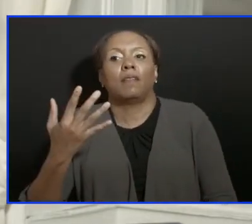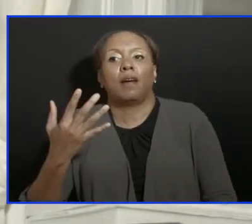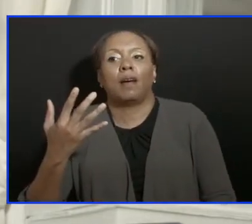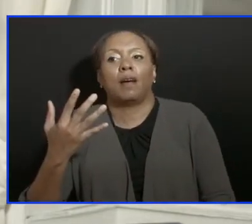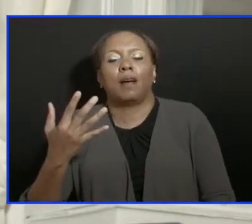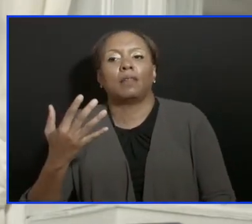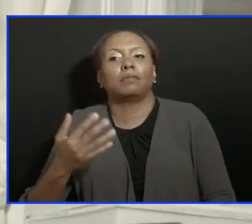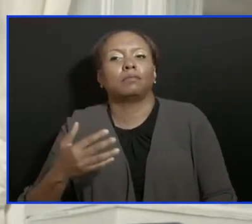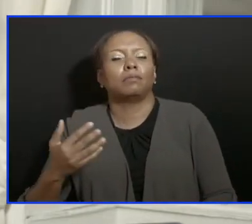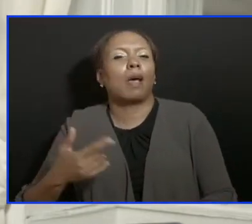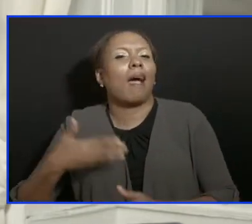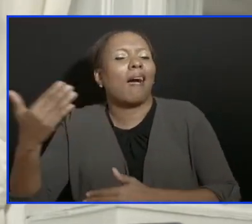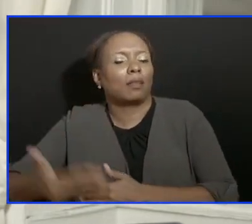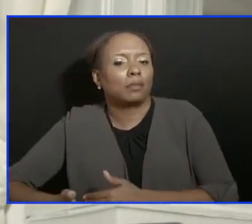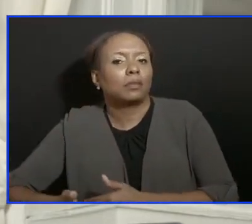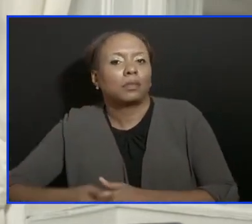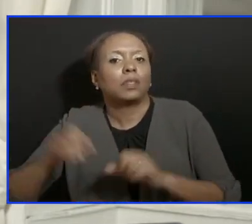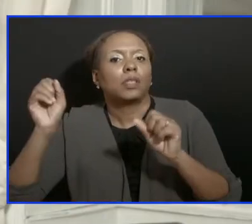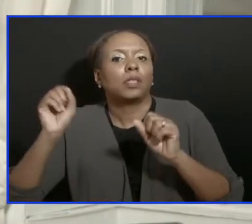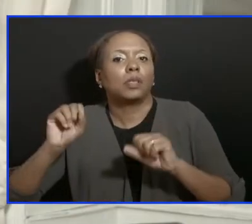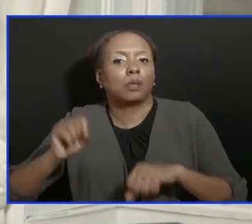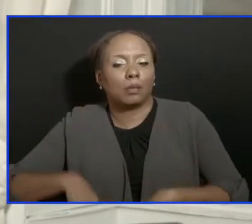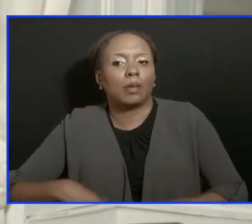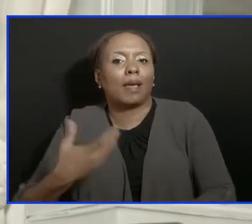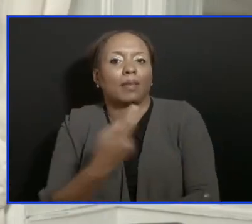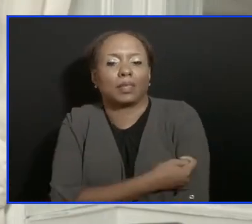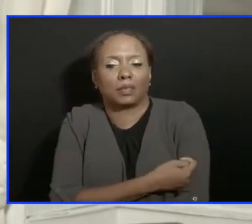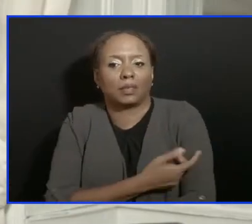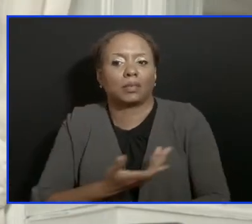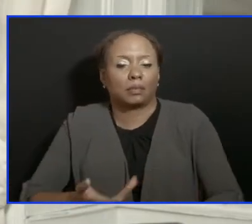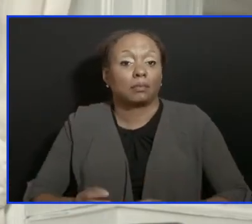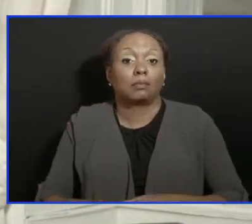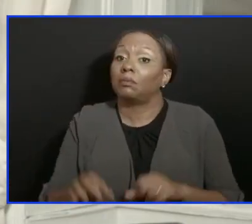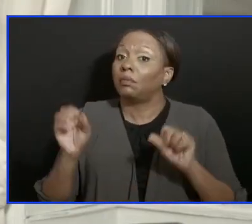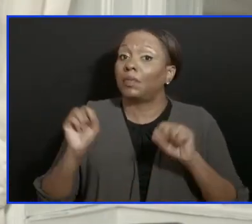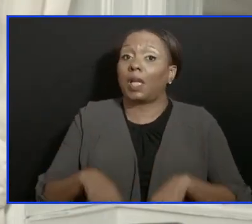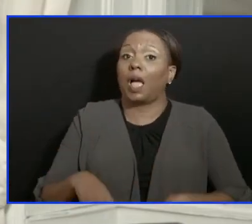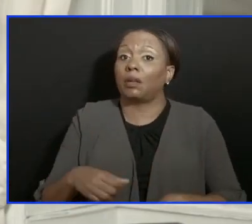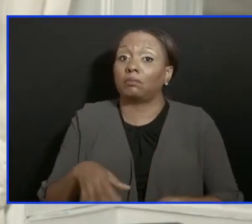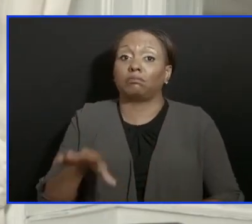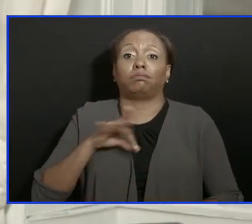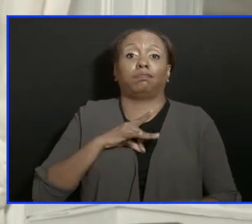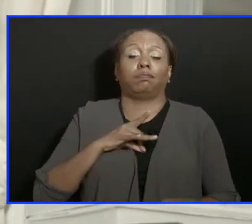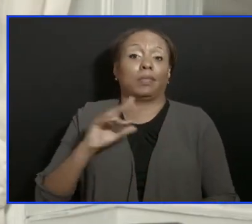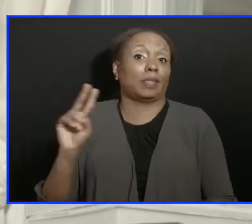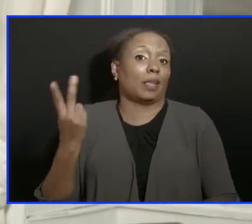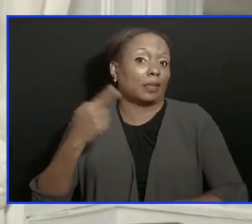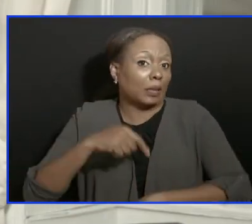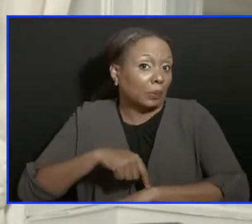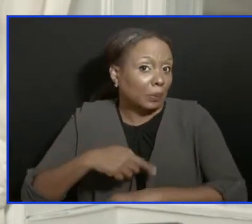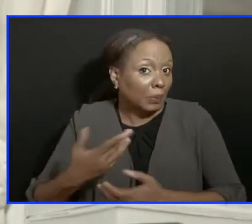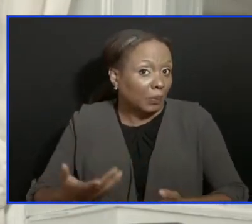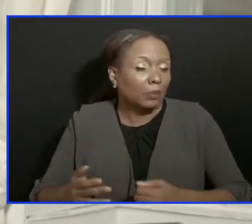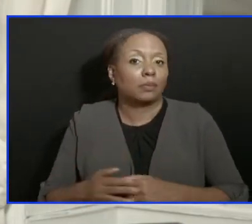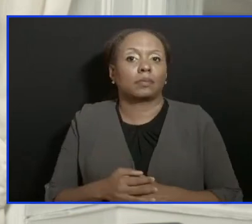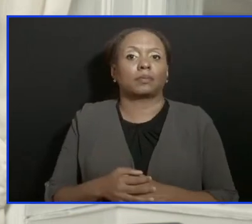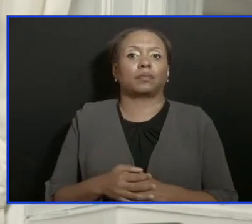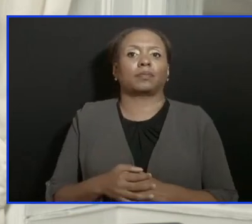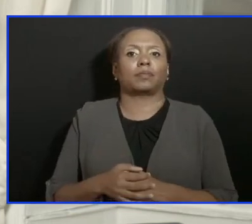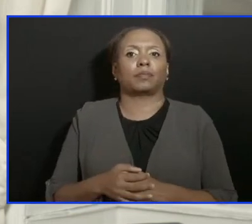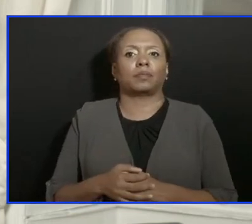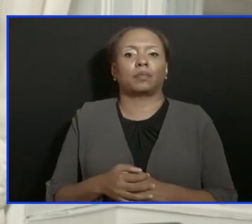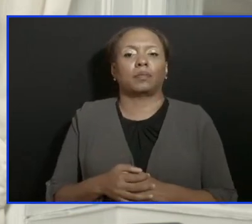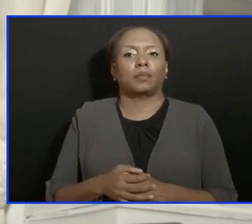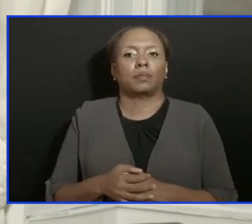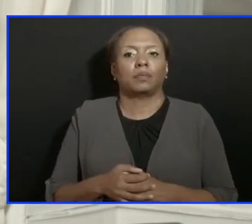We've had cases already with reinfection. It can happen again. It doesn't happen that early, but it can happen later. You can't predict when it's going to happen. But you have to put yourself in a